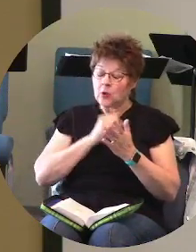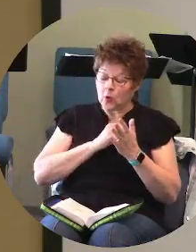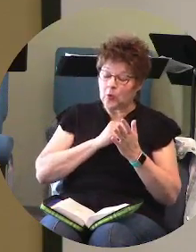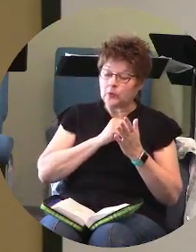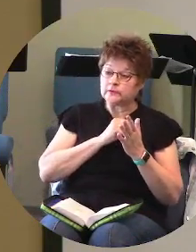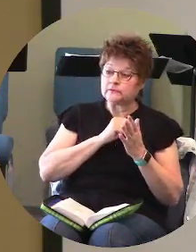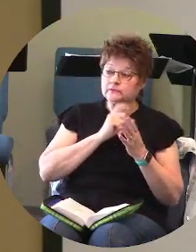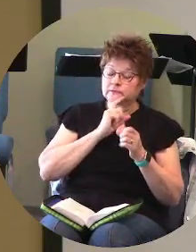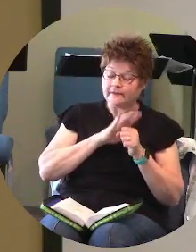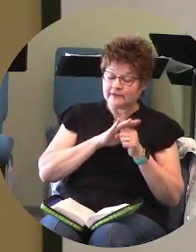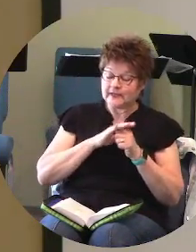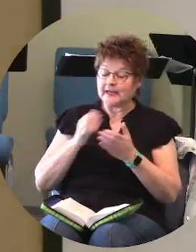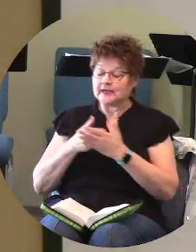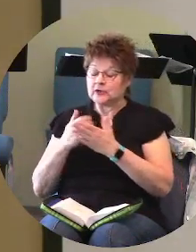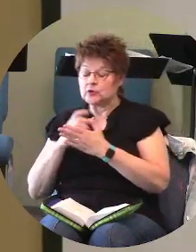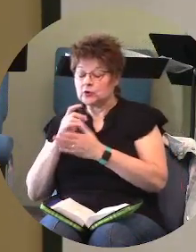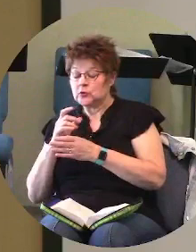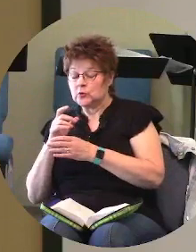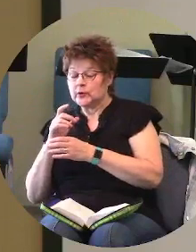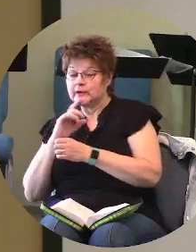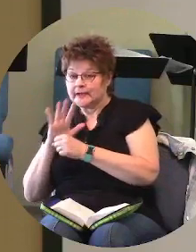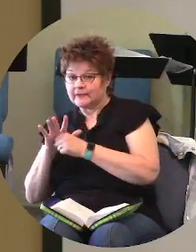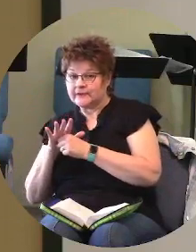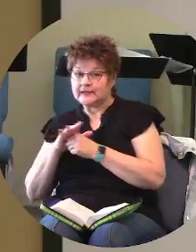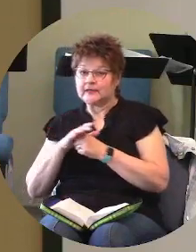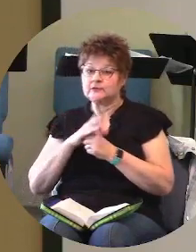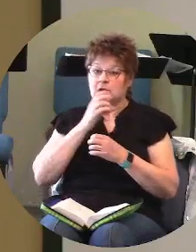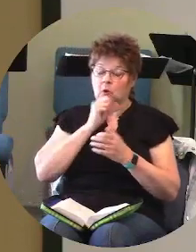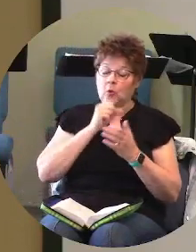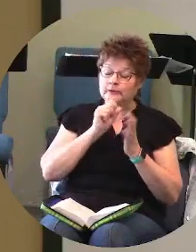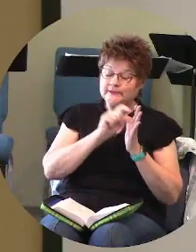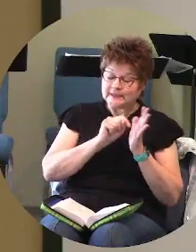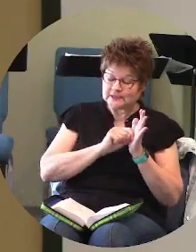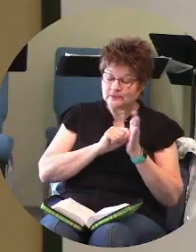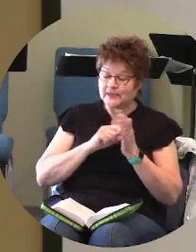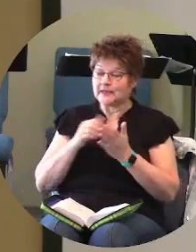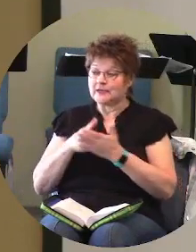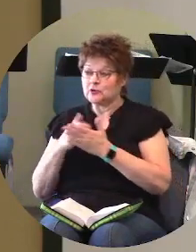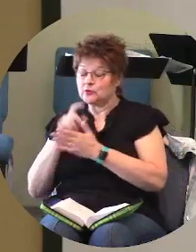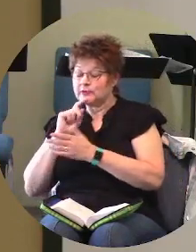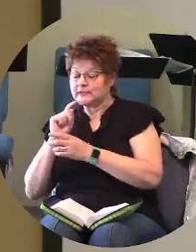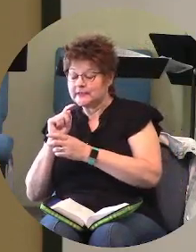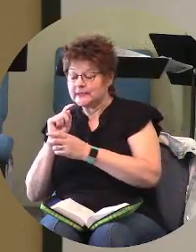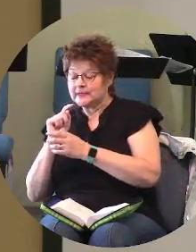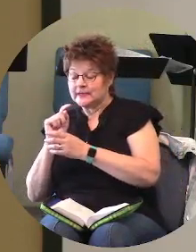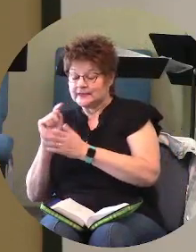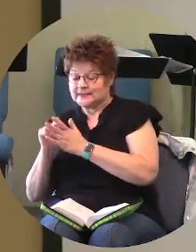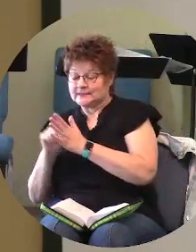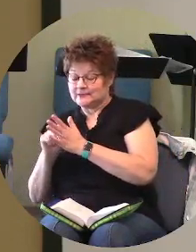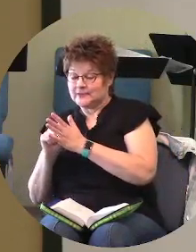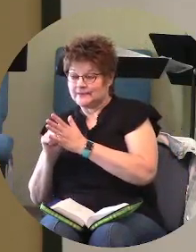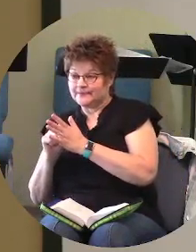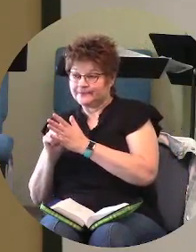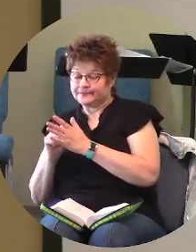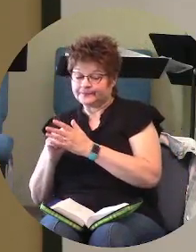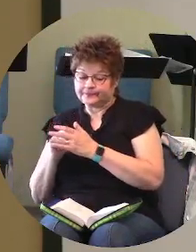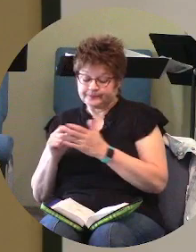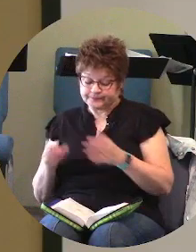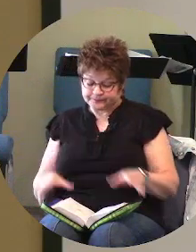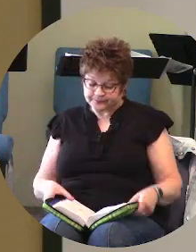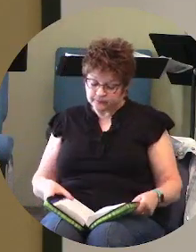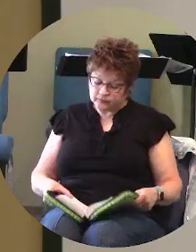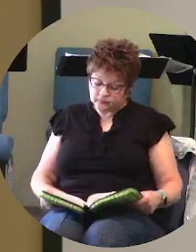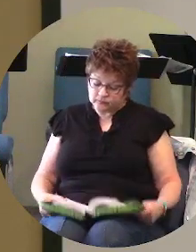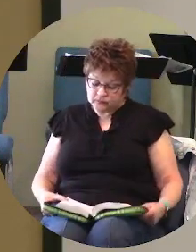an old testament in the new testament and so we have so much more of the counsel of god and so as as modern